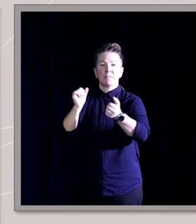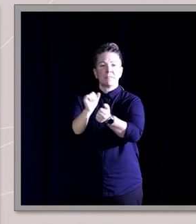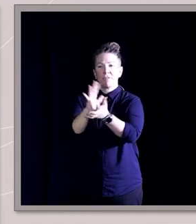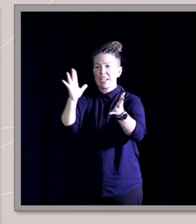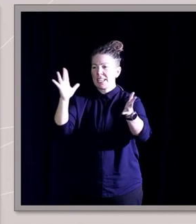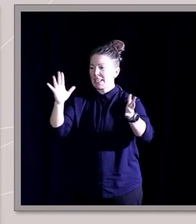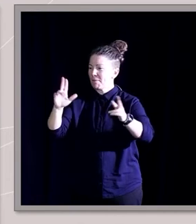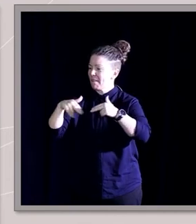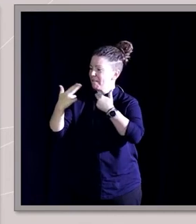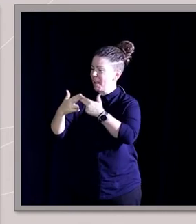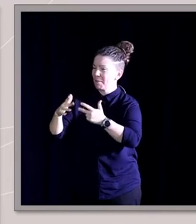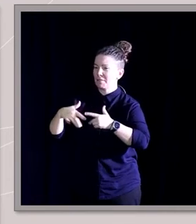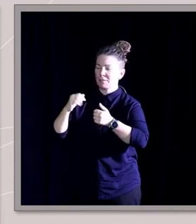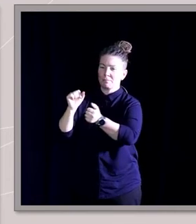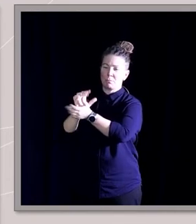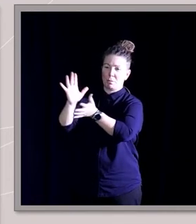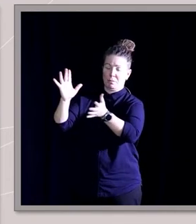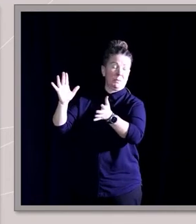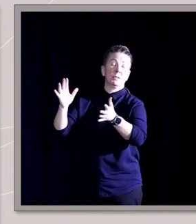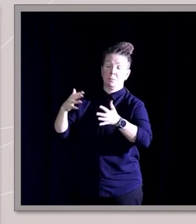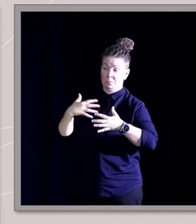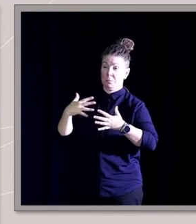family, which was a massive surprise.